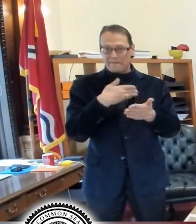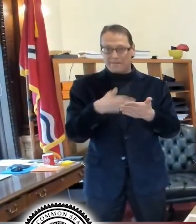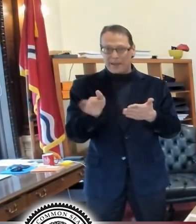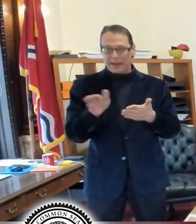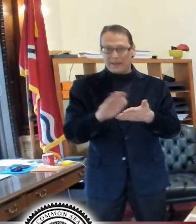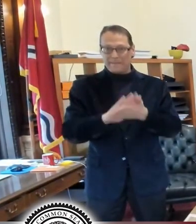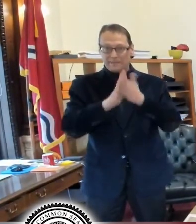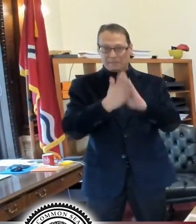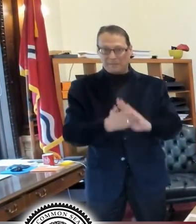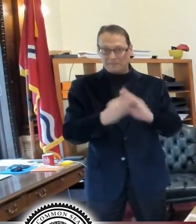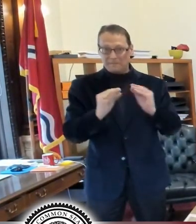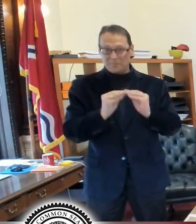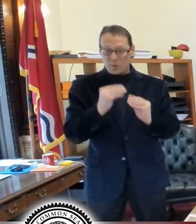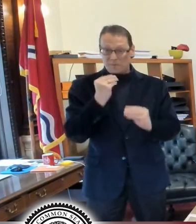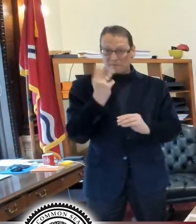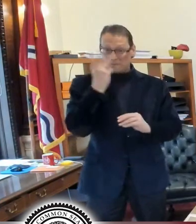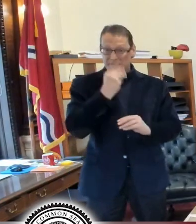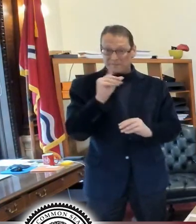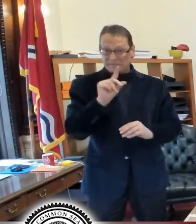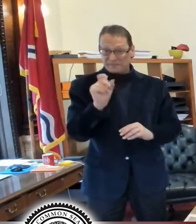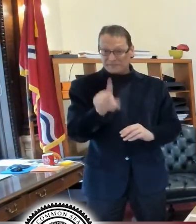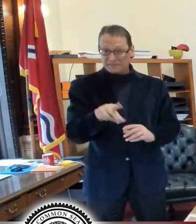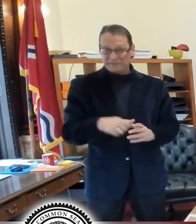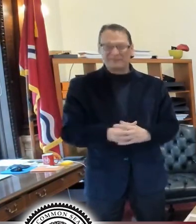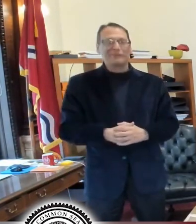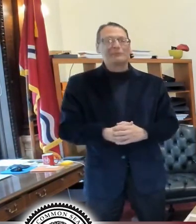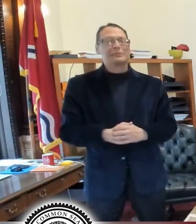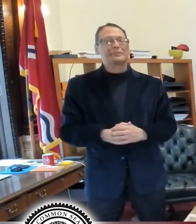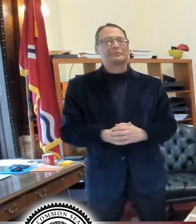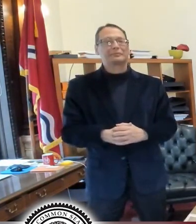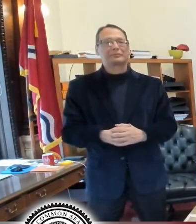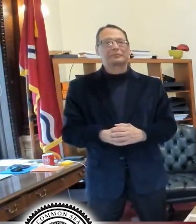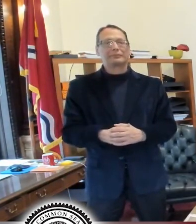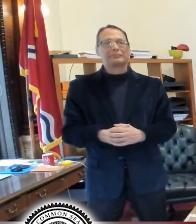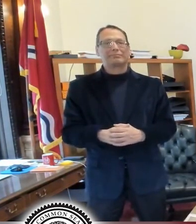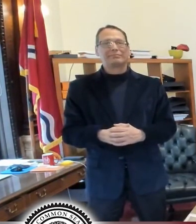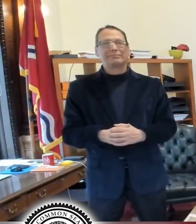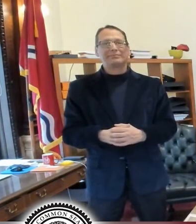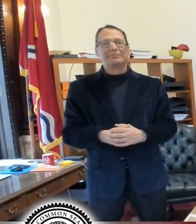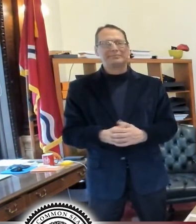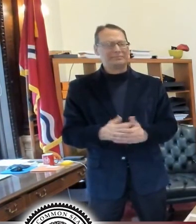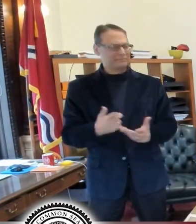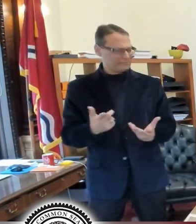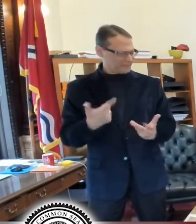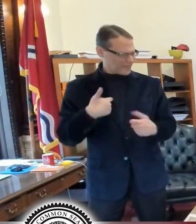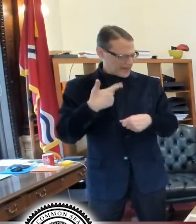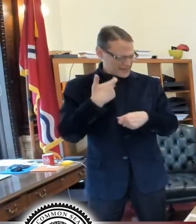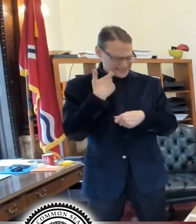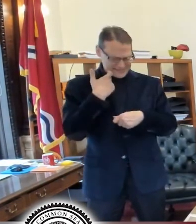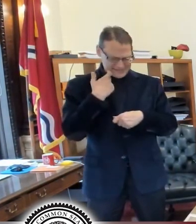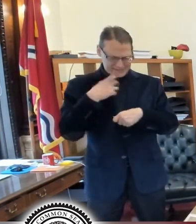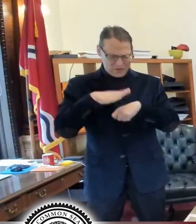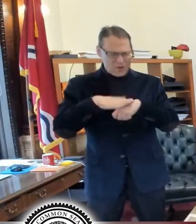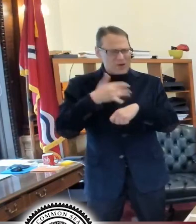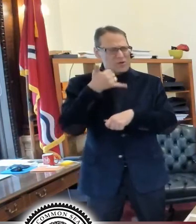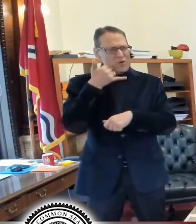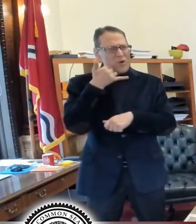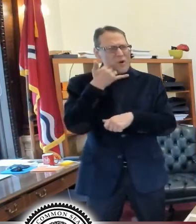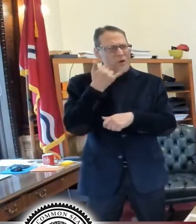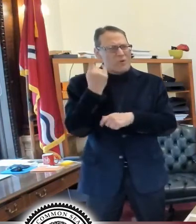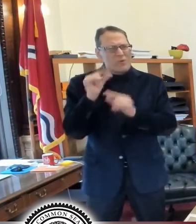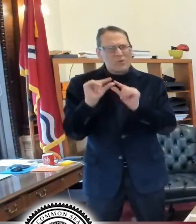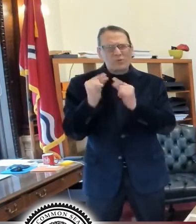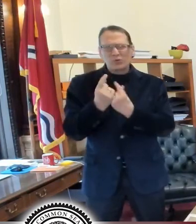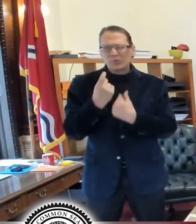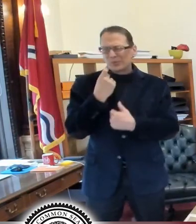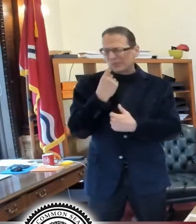more attractive? You know, um, I was on a call with a group the other day.